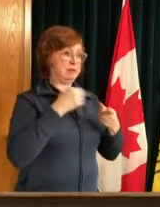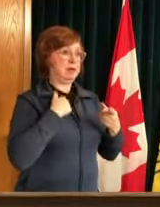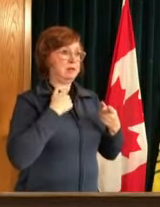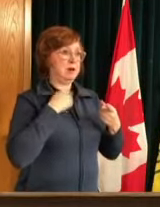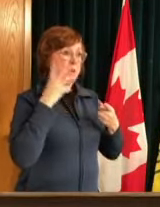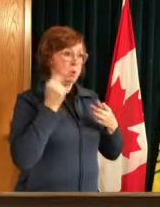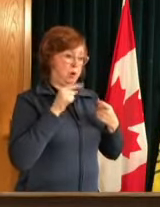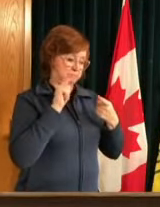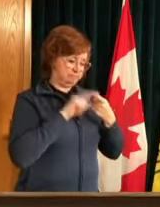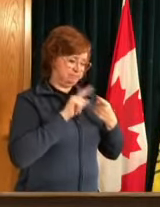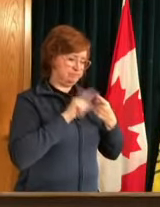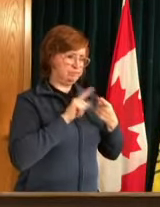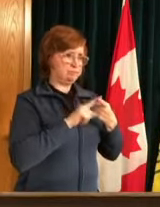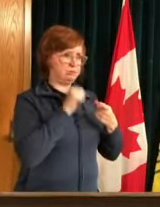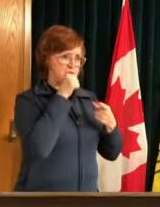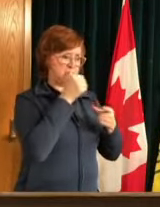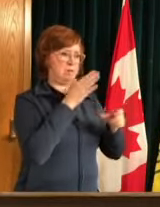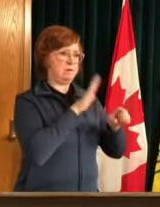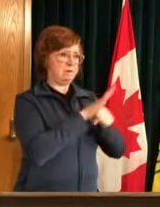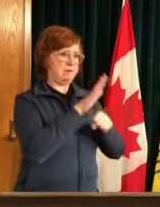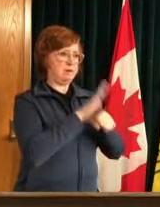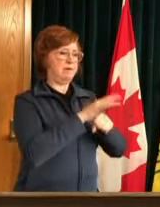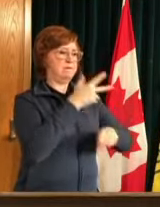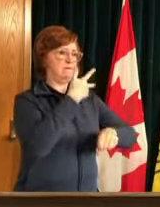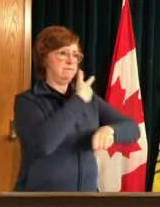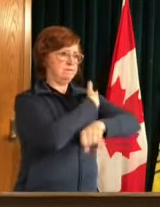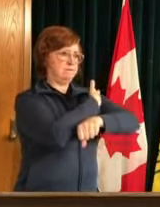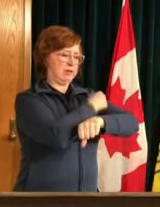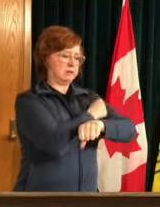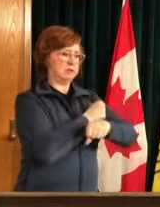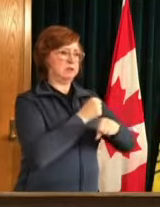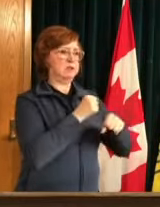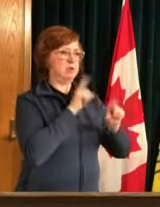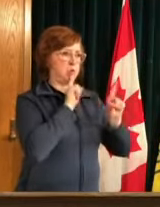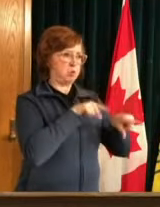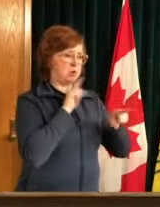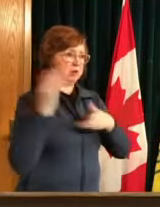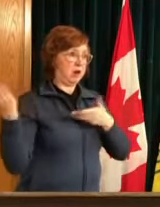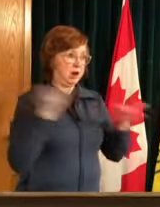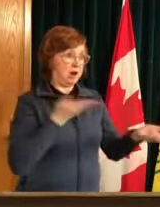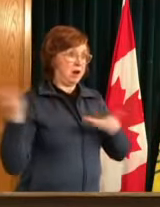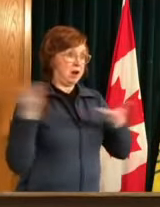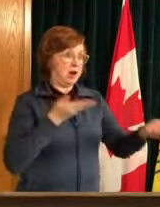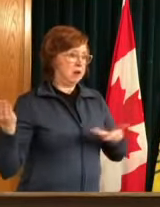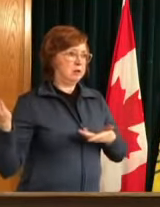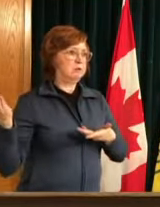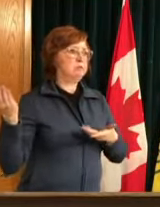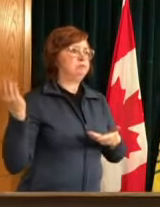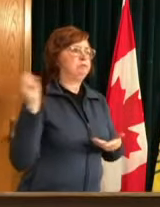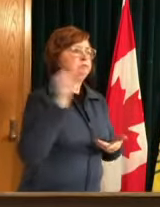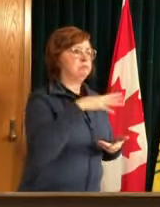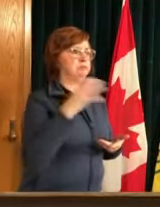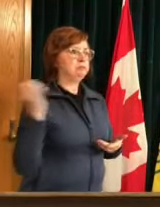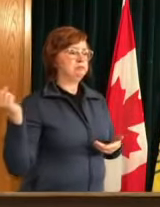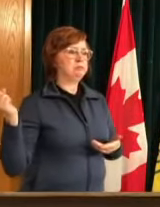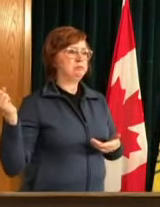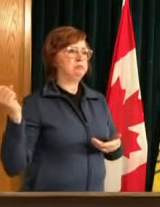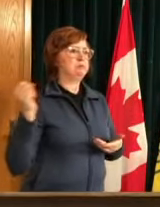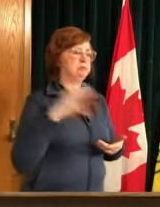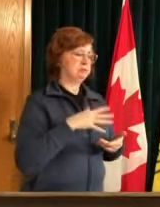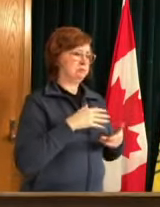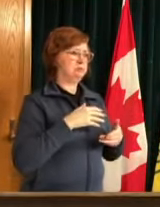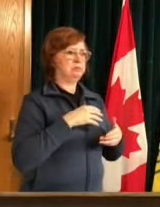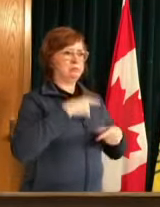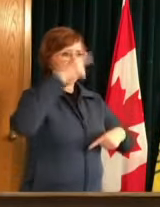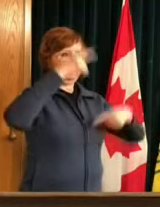lack of access to uh the uh sustainable supply of vaccines and enough vaccines in in short enough where uh but specific uh